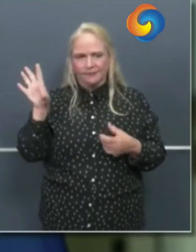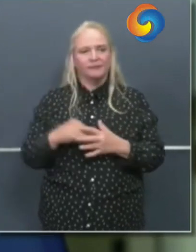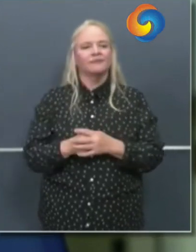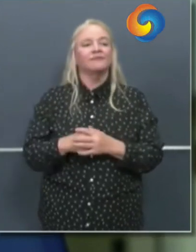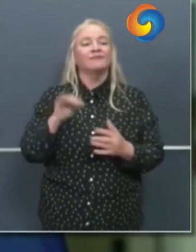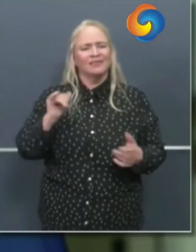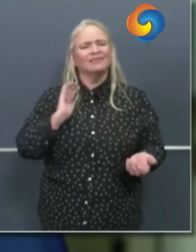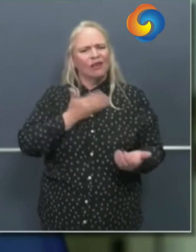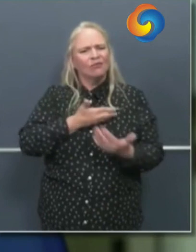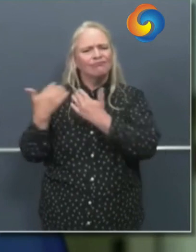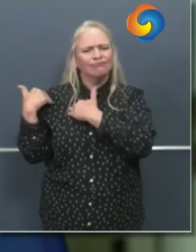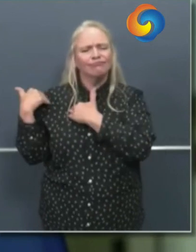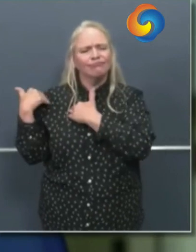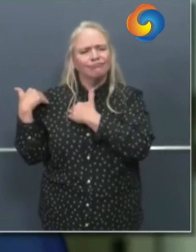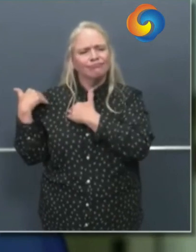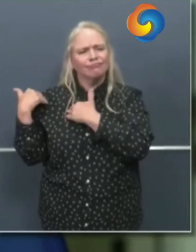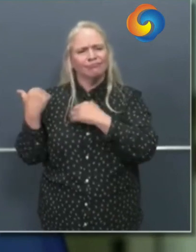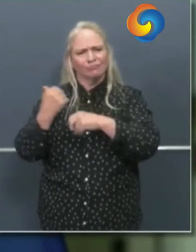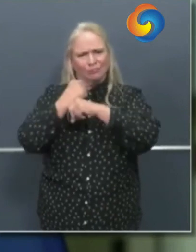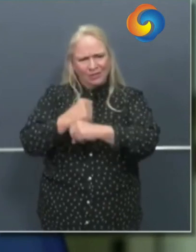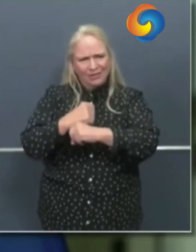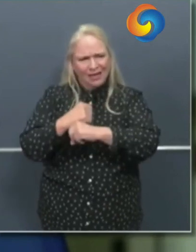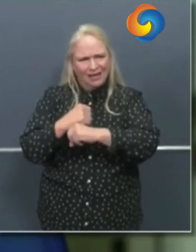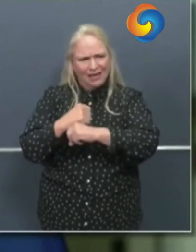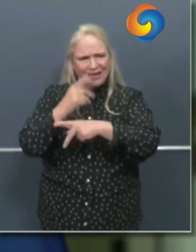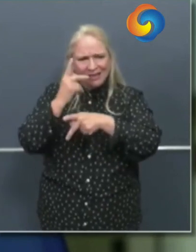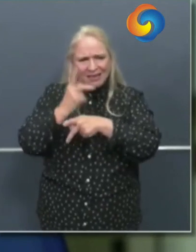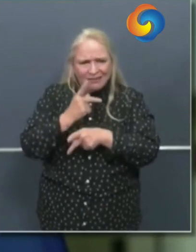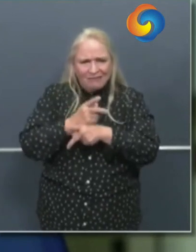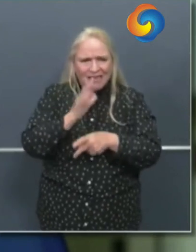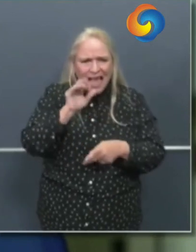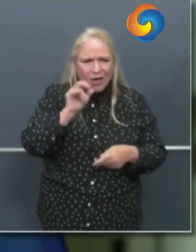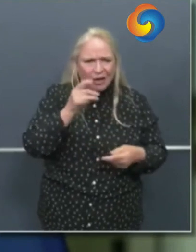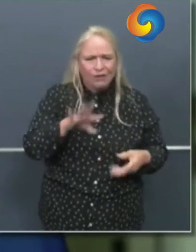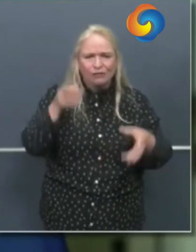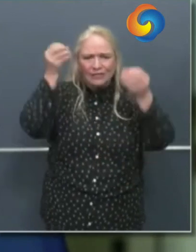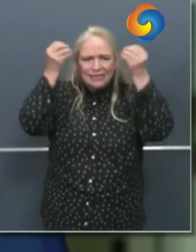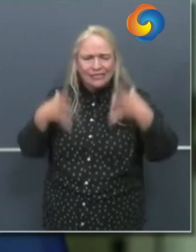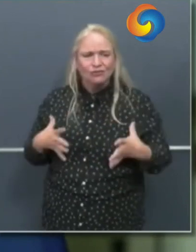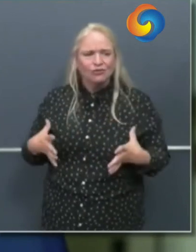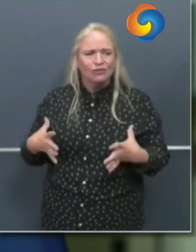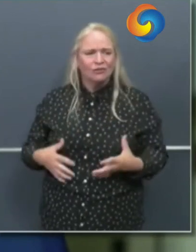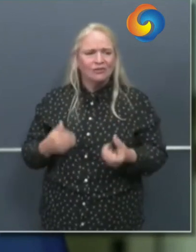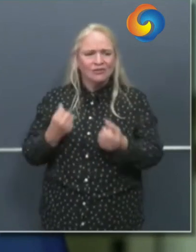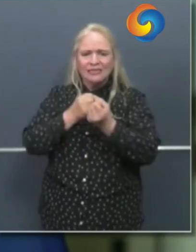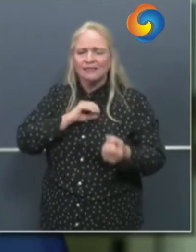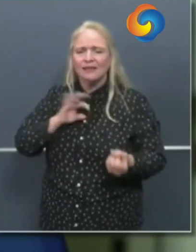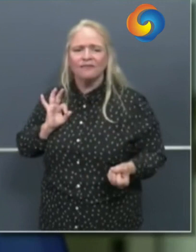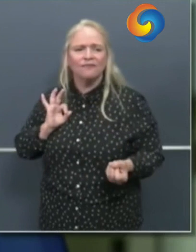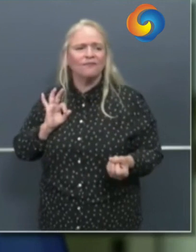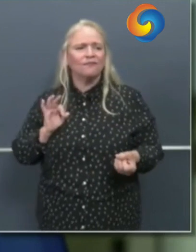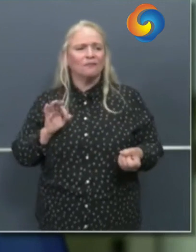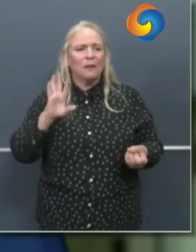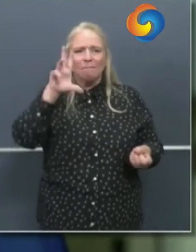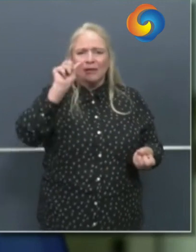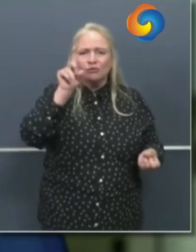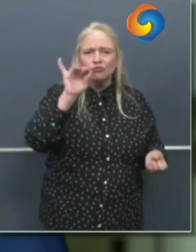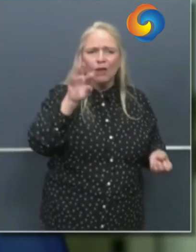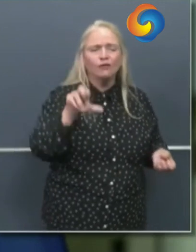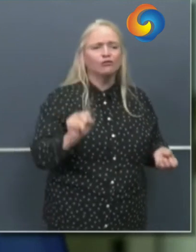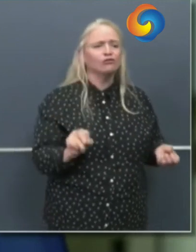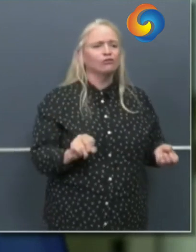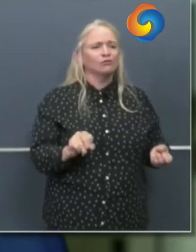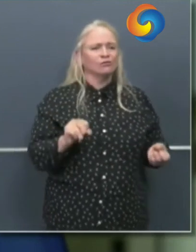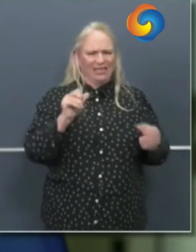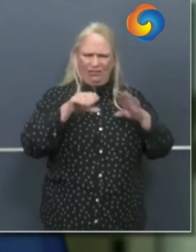our caregivers our teachers uh to protect their support staff janitors the bus drivers and our children